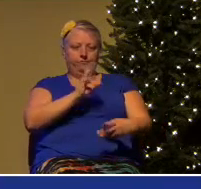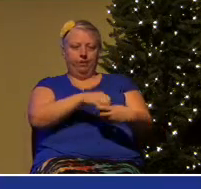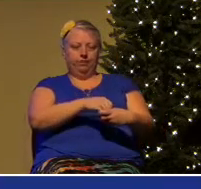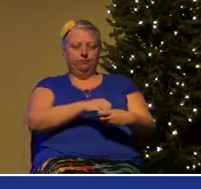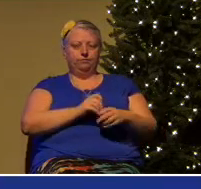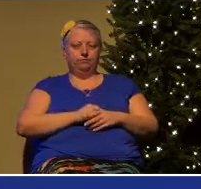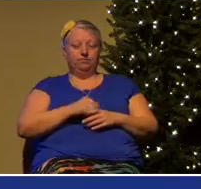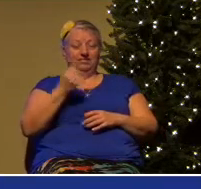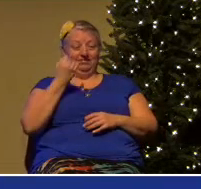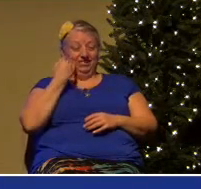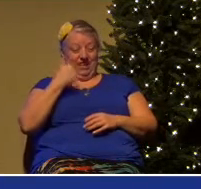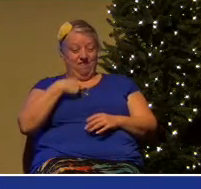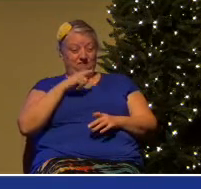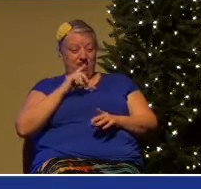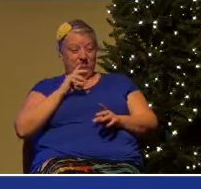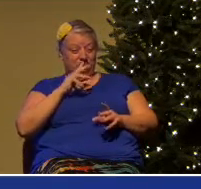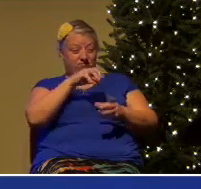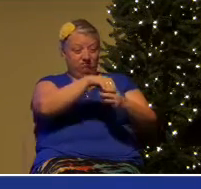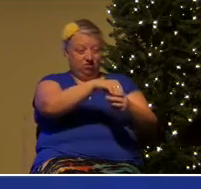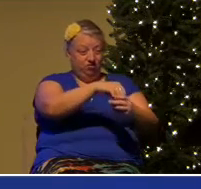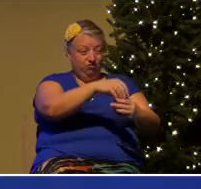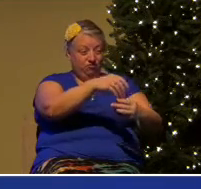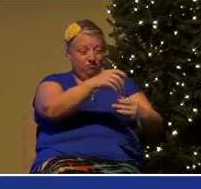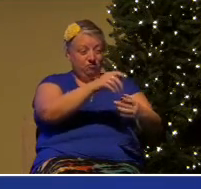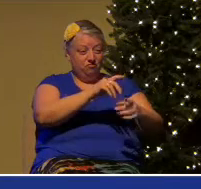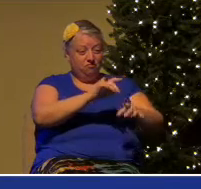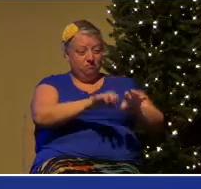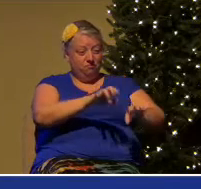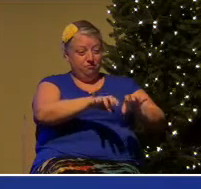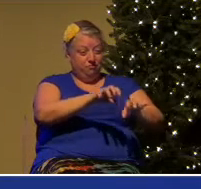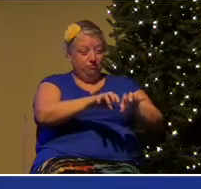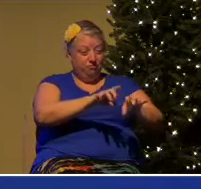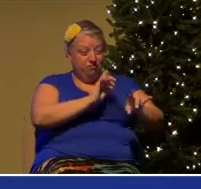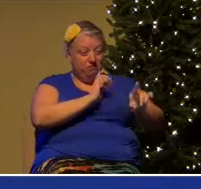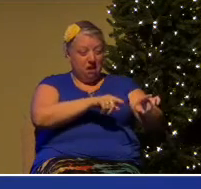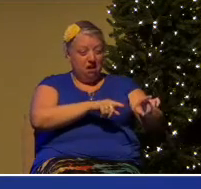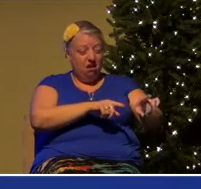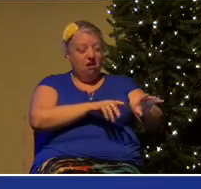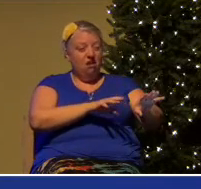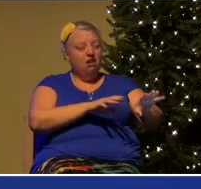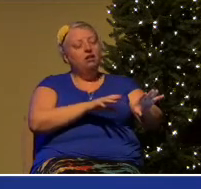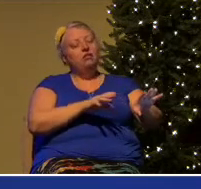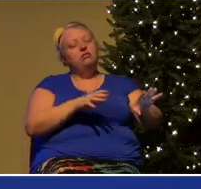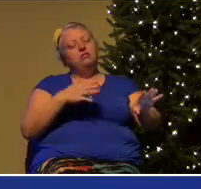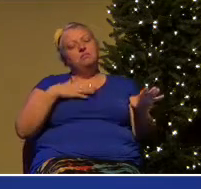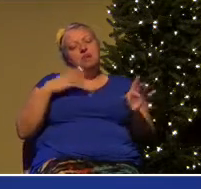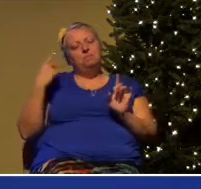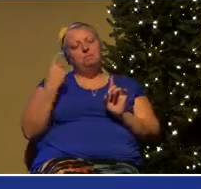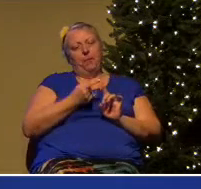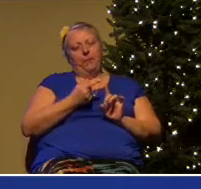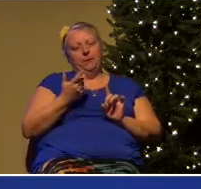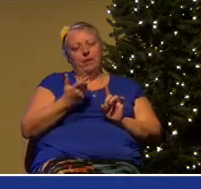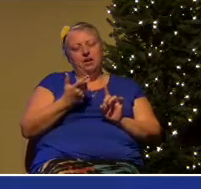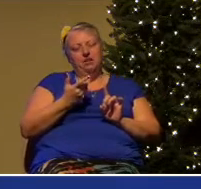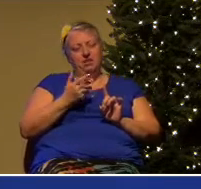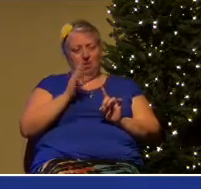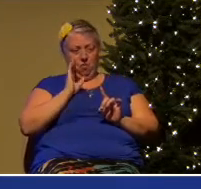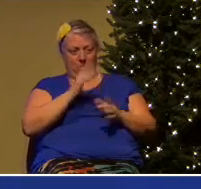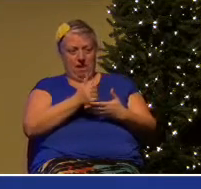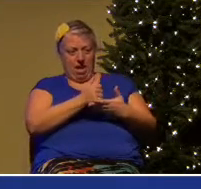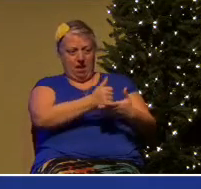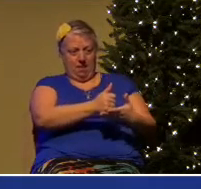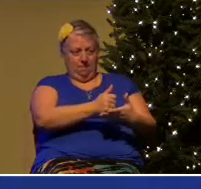what is my purpose? What am I trying to accomplish? Will this be helpful? Years ago, Alan